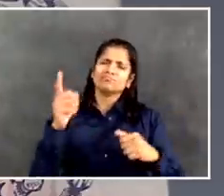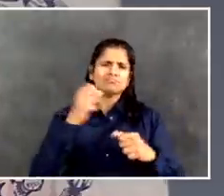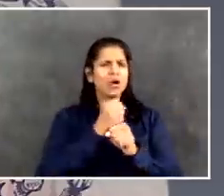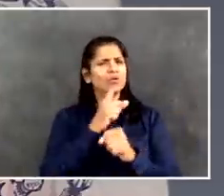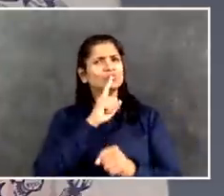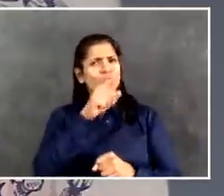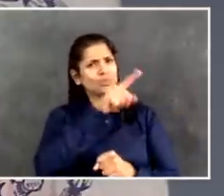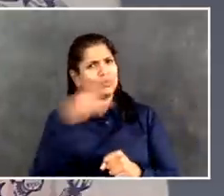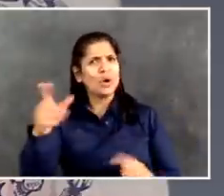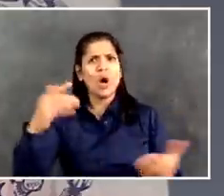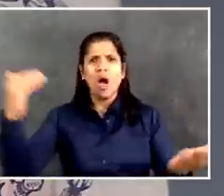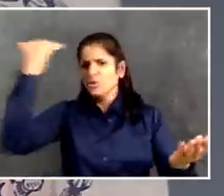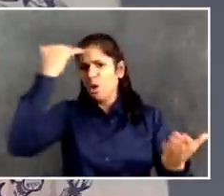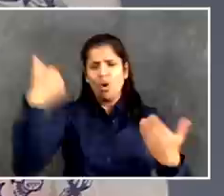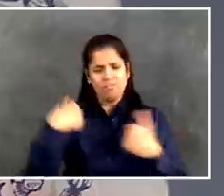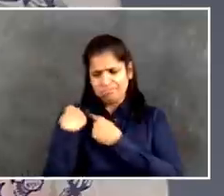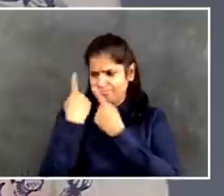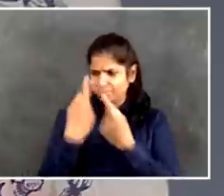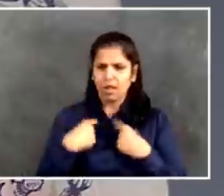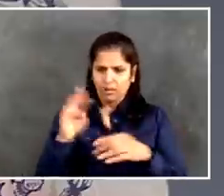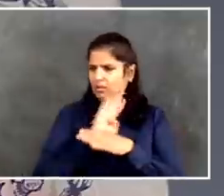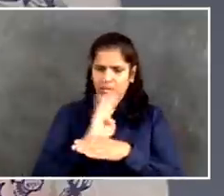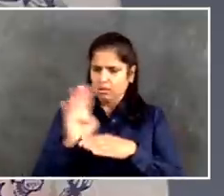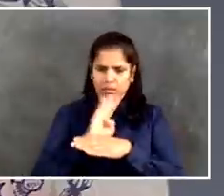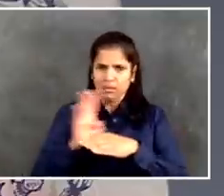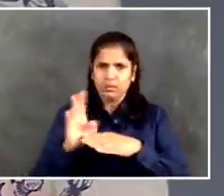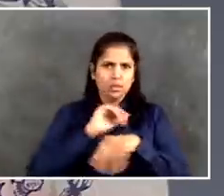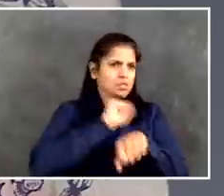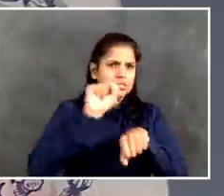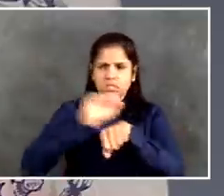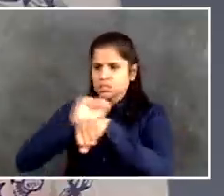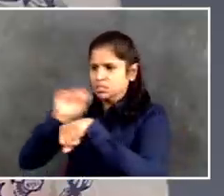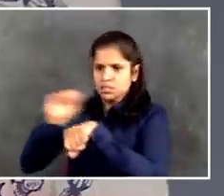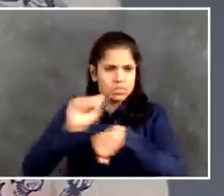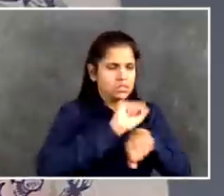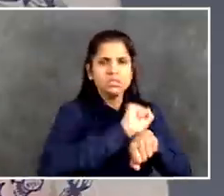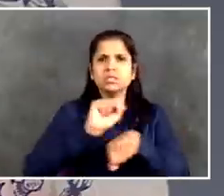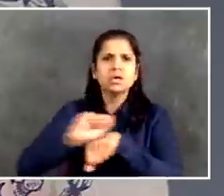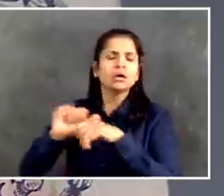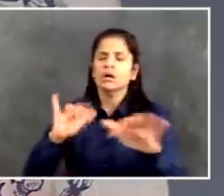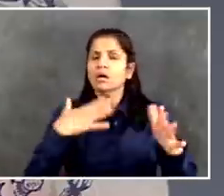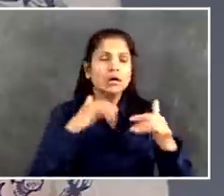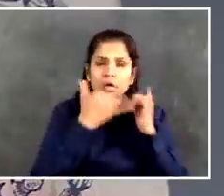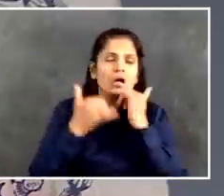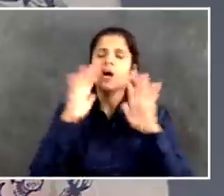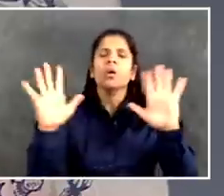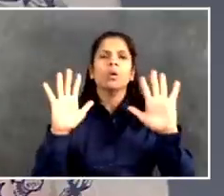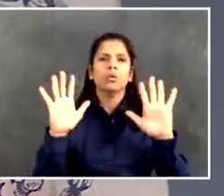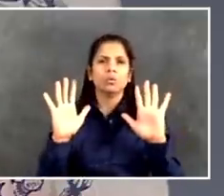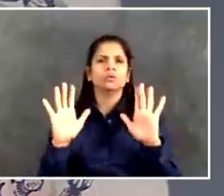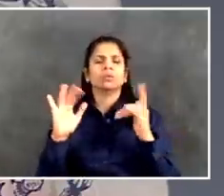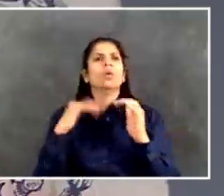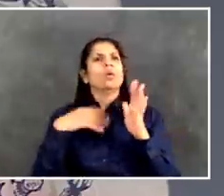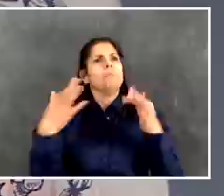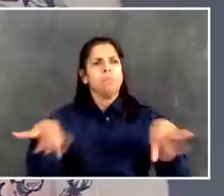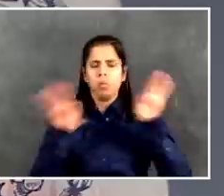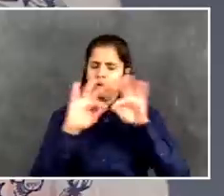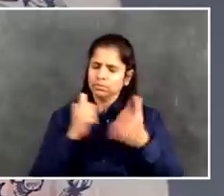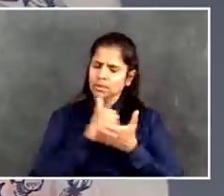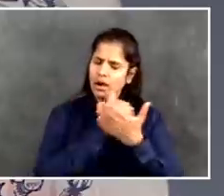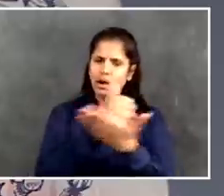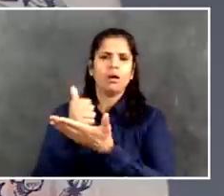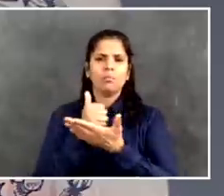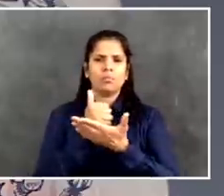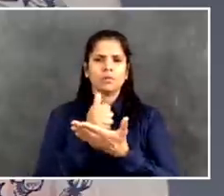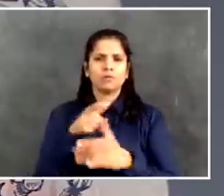to do and didn't happen right, I will say thank you. And we will make sure this information goes up immediately on the